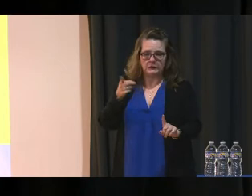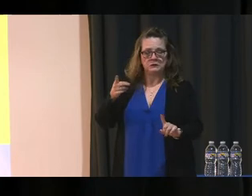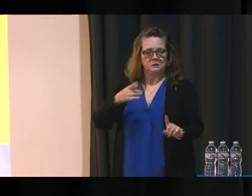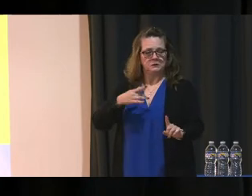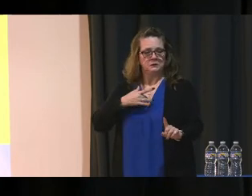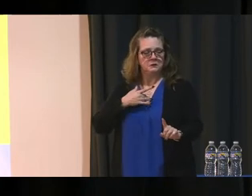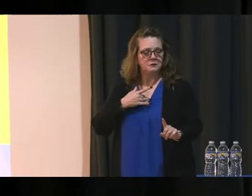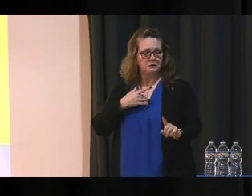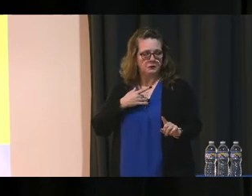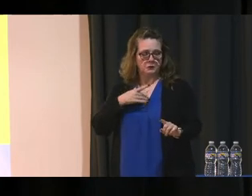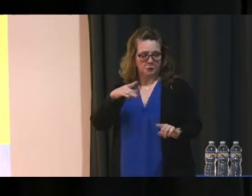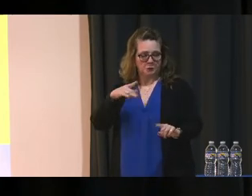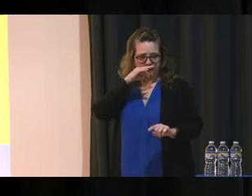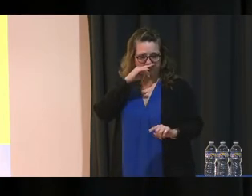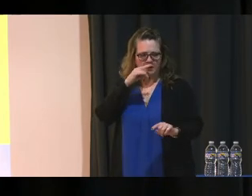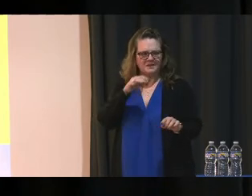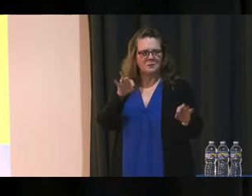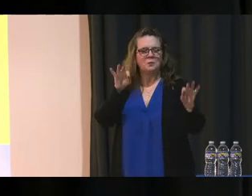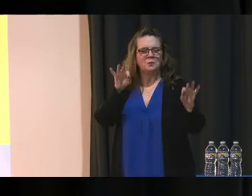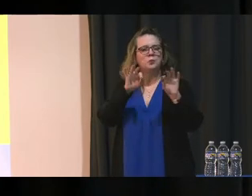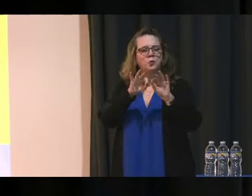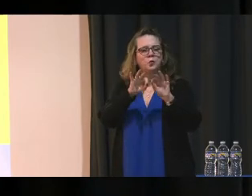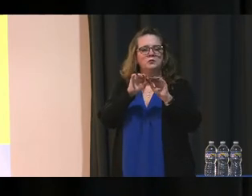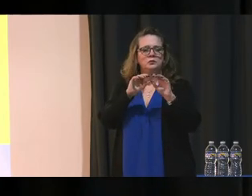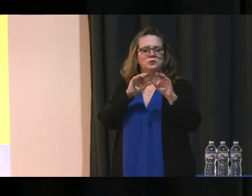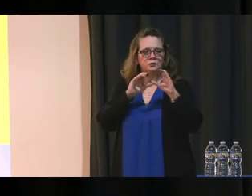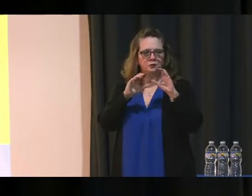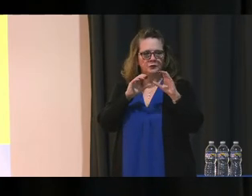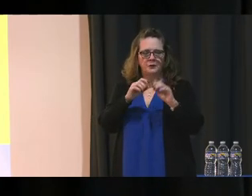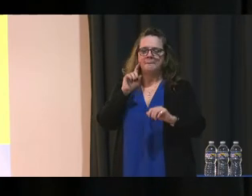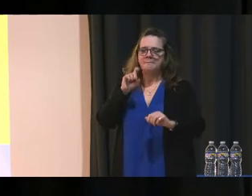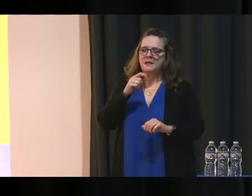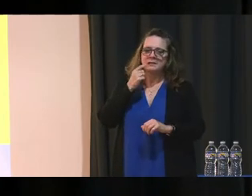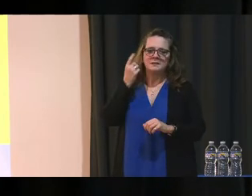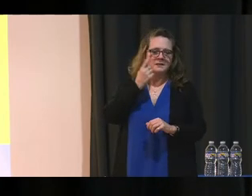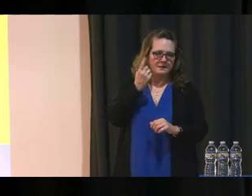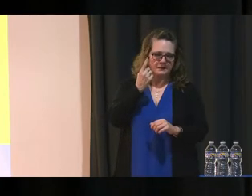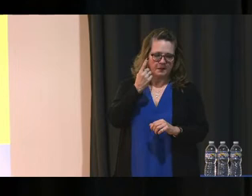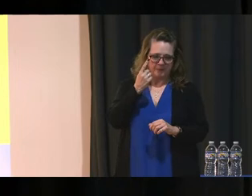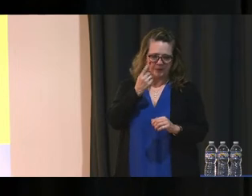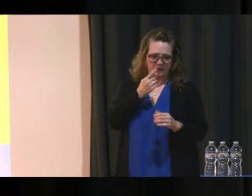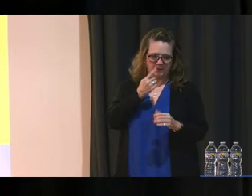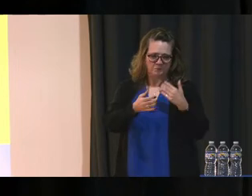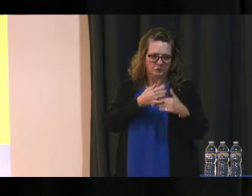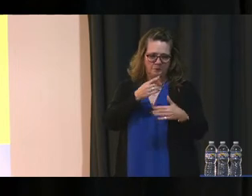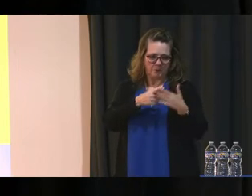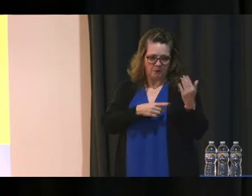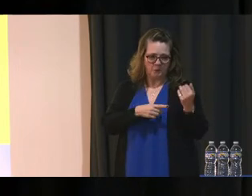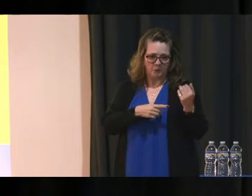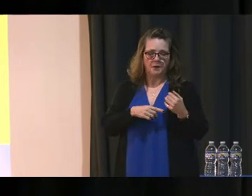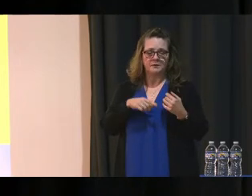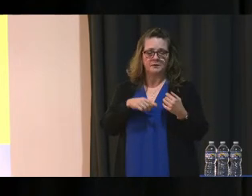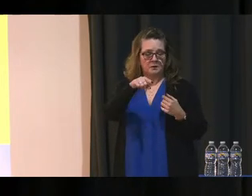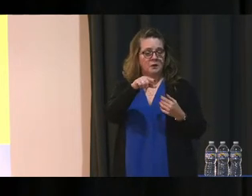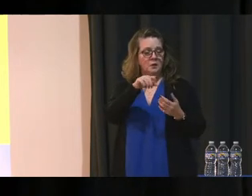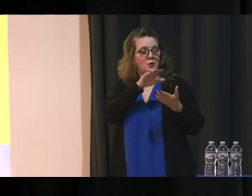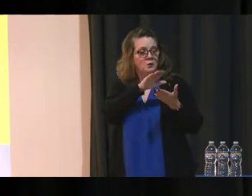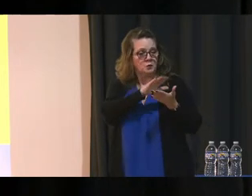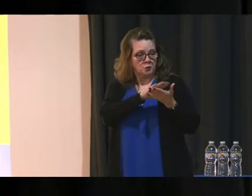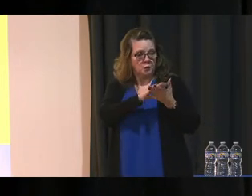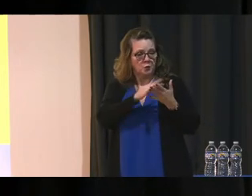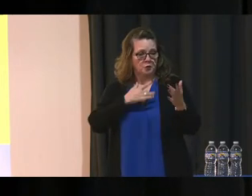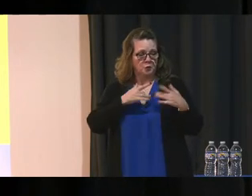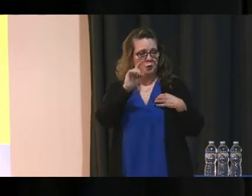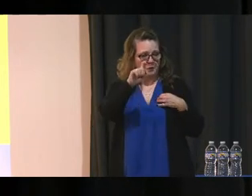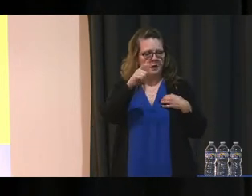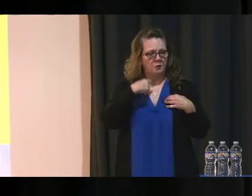the child, it's important to still say something, regardless. So, those concerns are not just school concerns or community concerns,